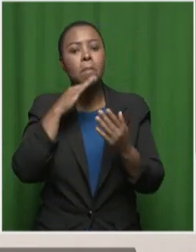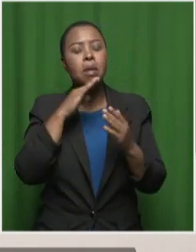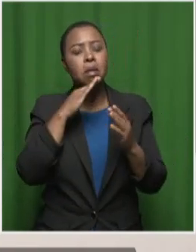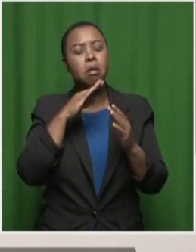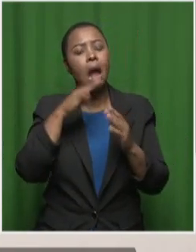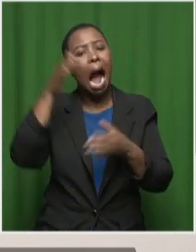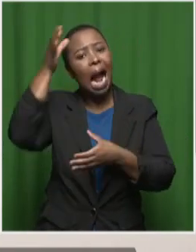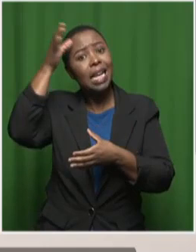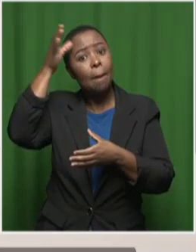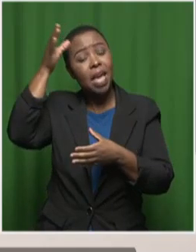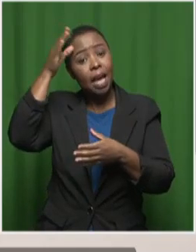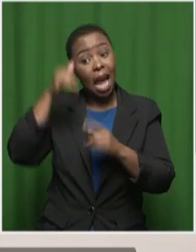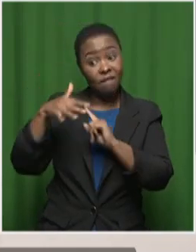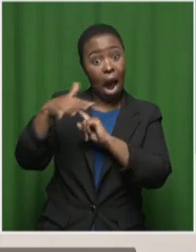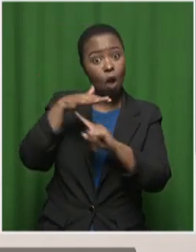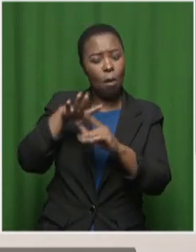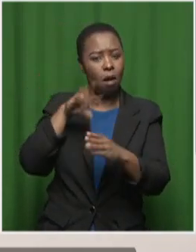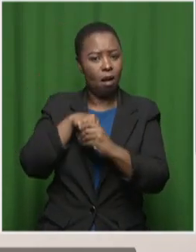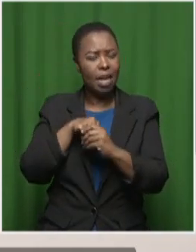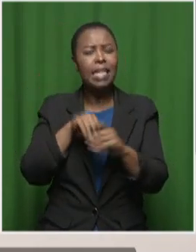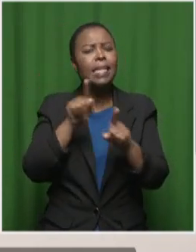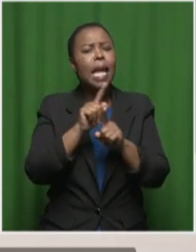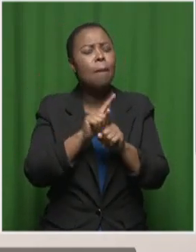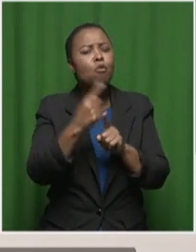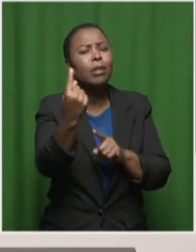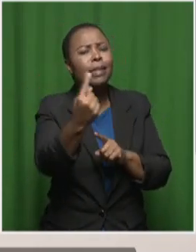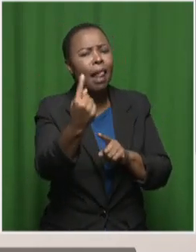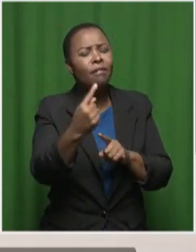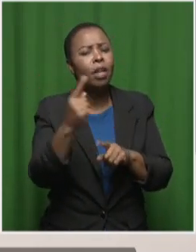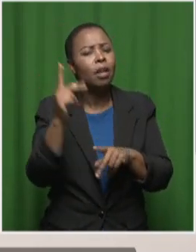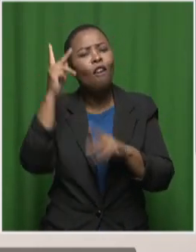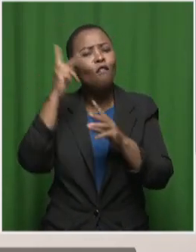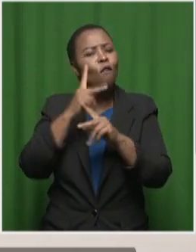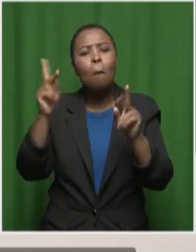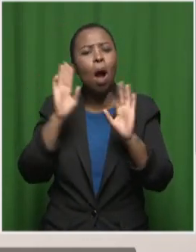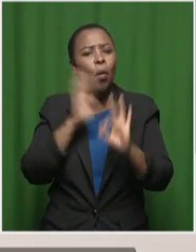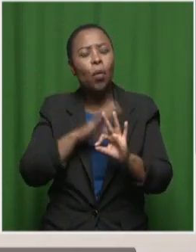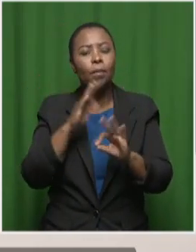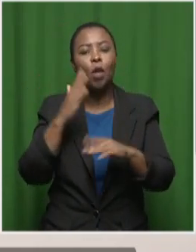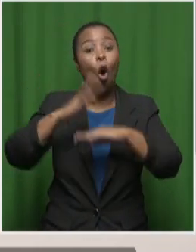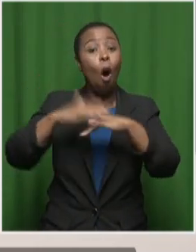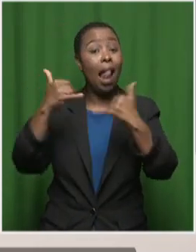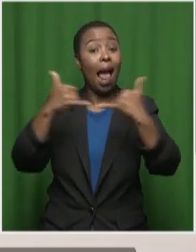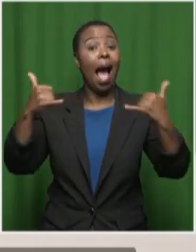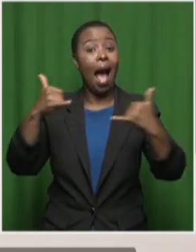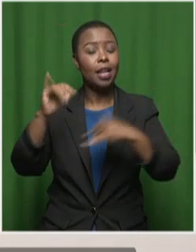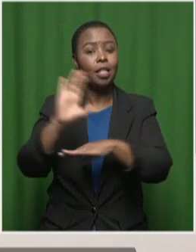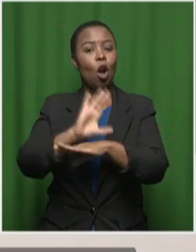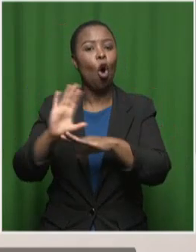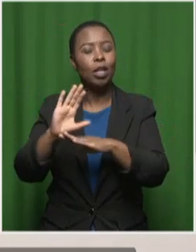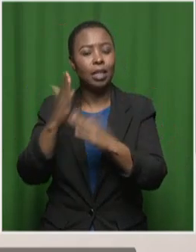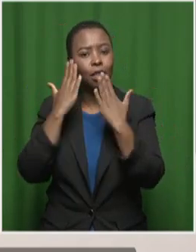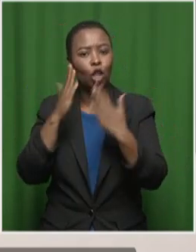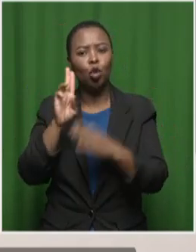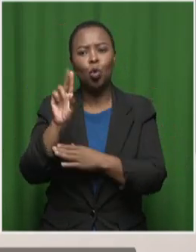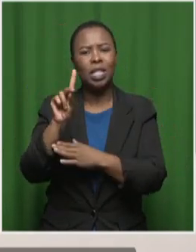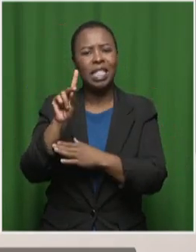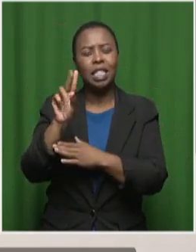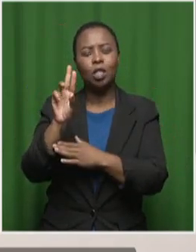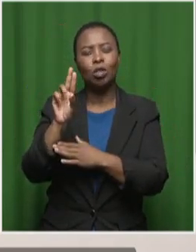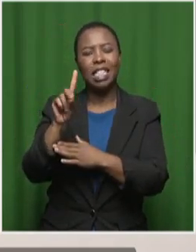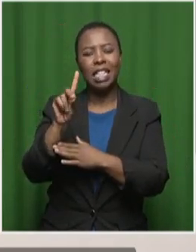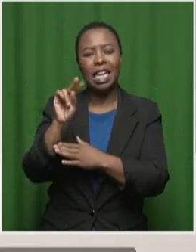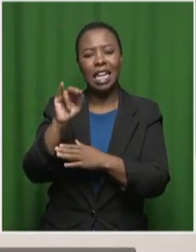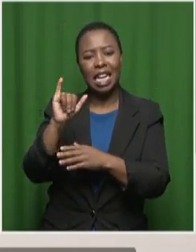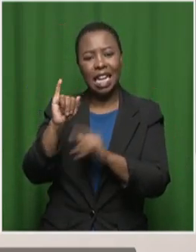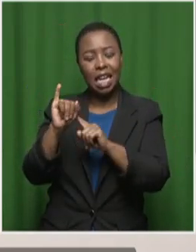environment, but you can also teach yourself informally either through online courses like using Udemy and those kinds of